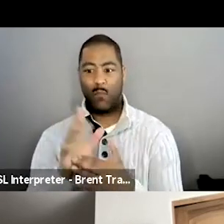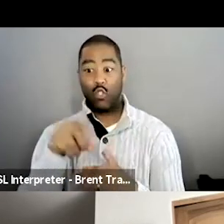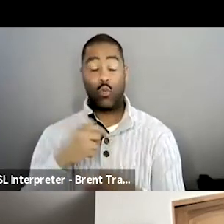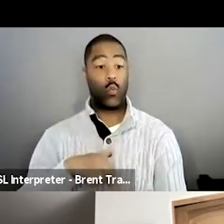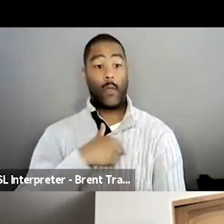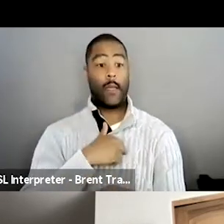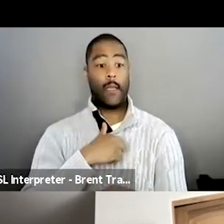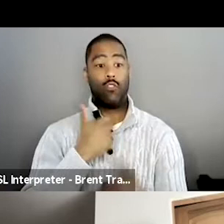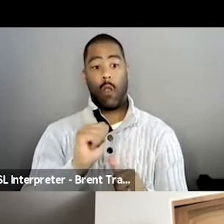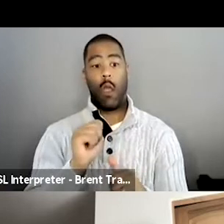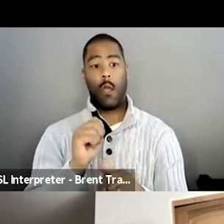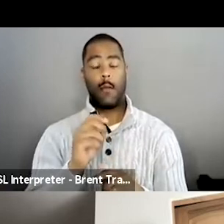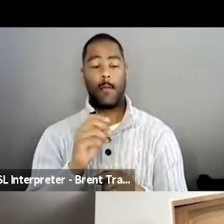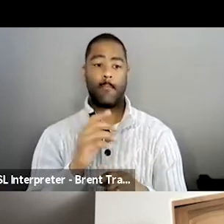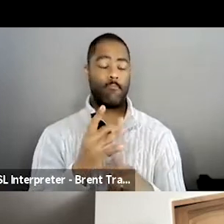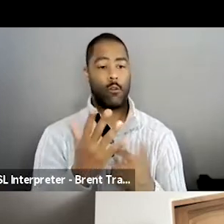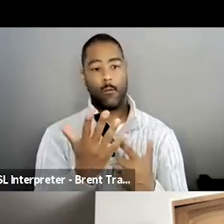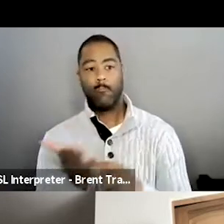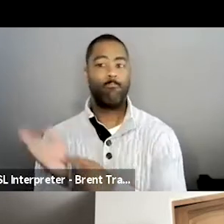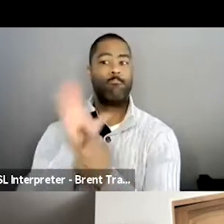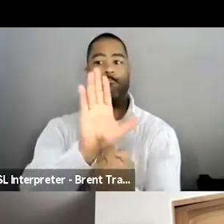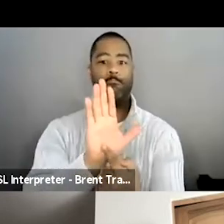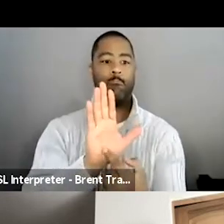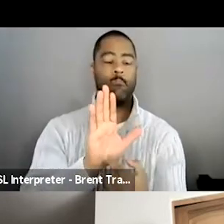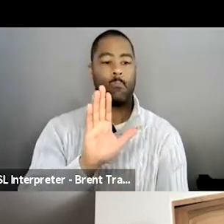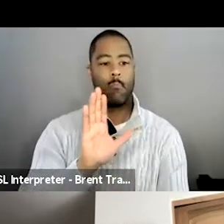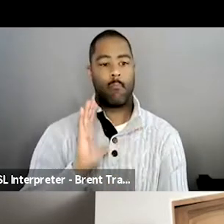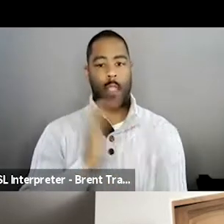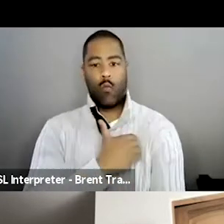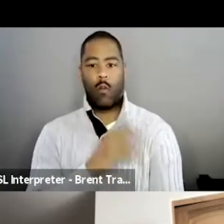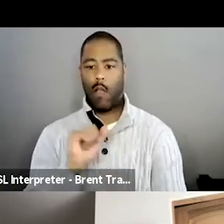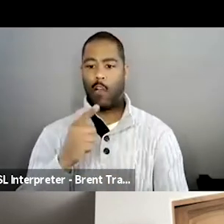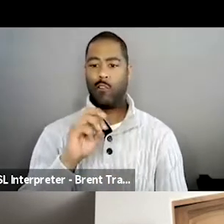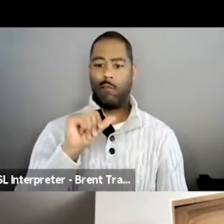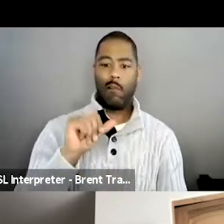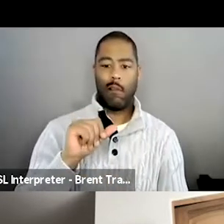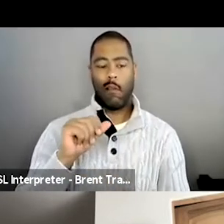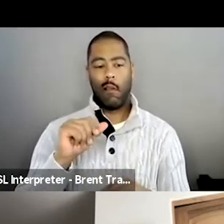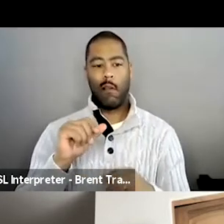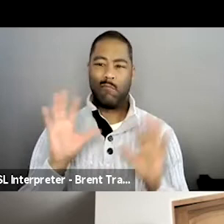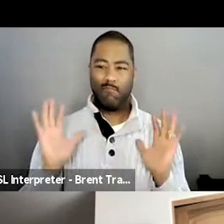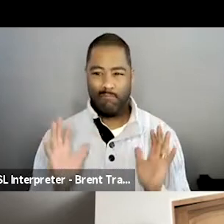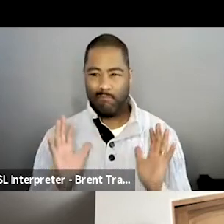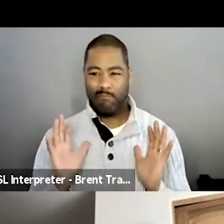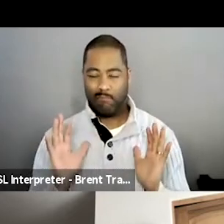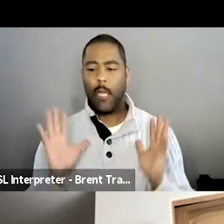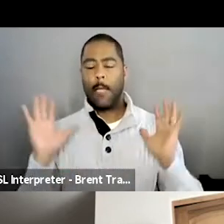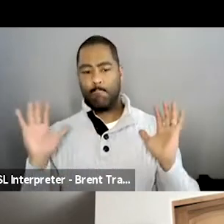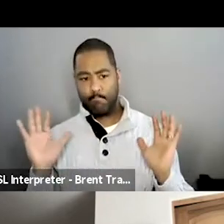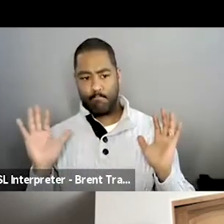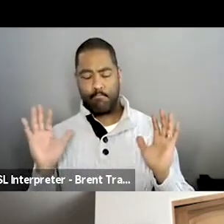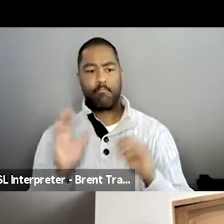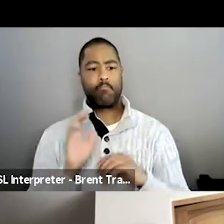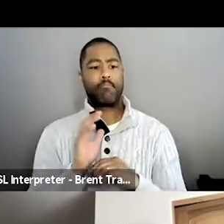it's kind of like, let the conversation get started by what, what is in there. And then, and then let's have a conversation about it. But